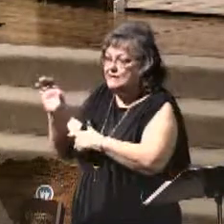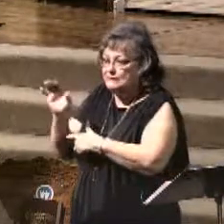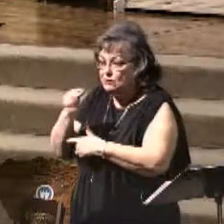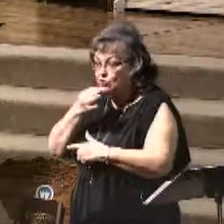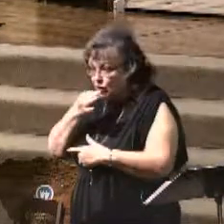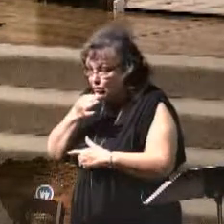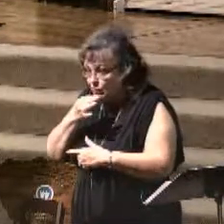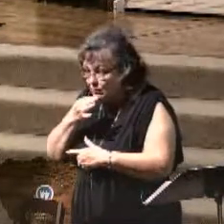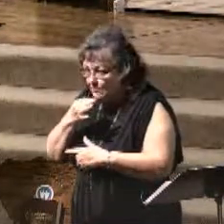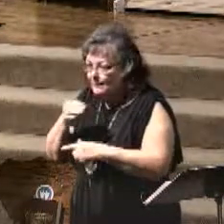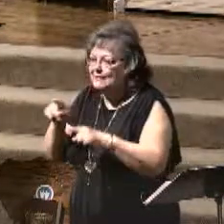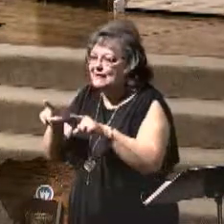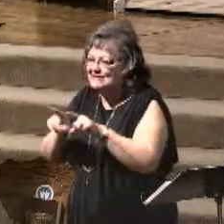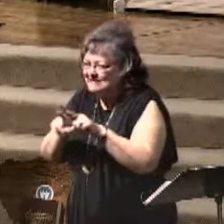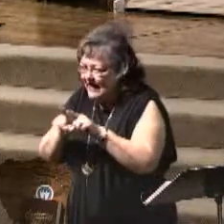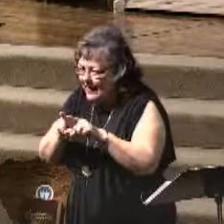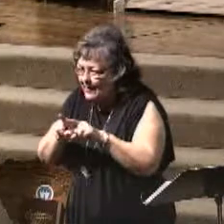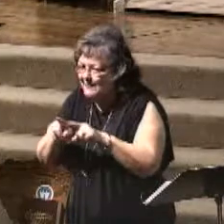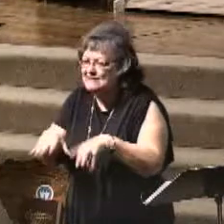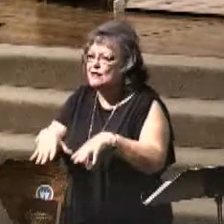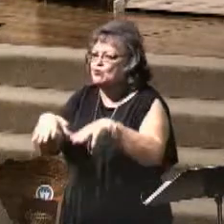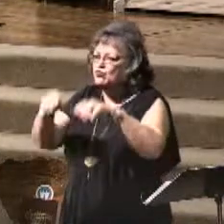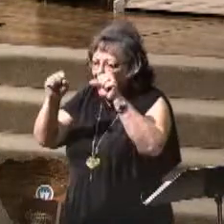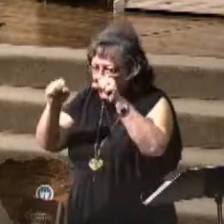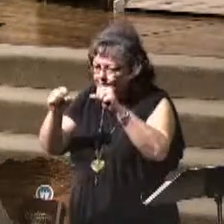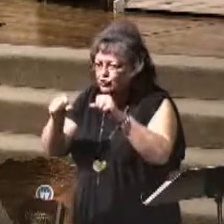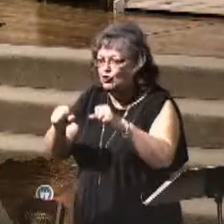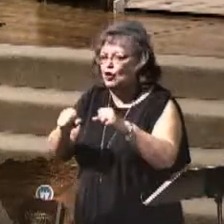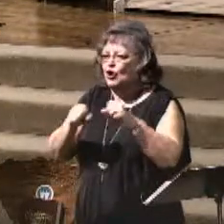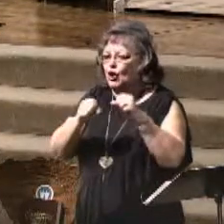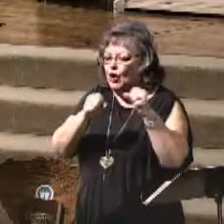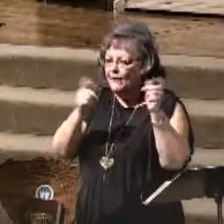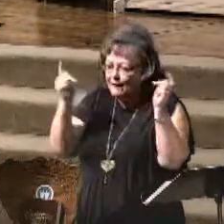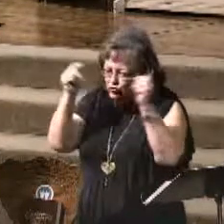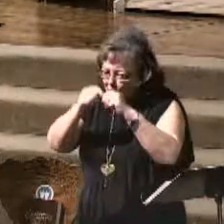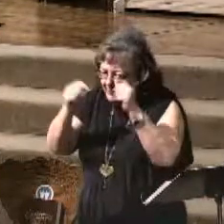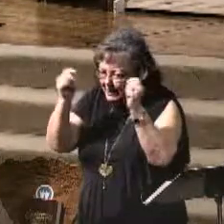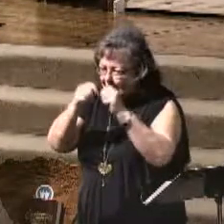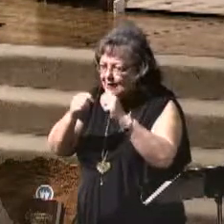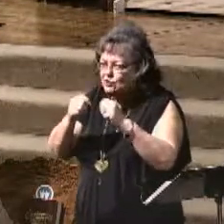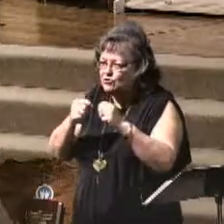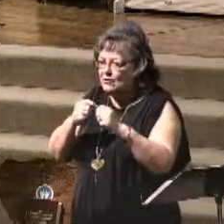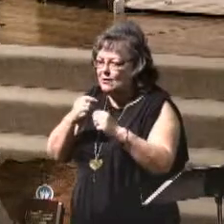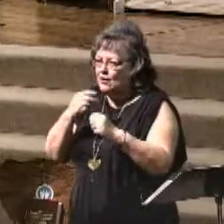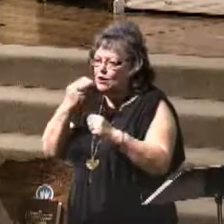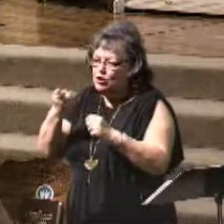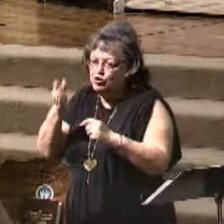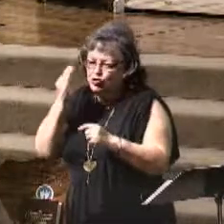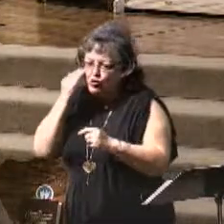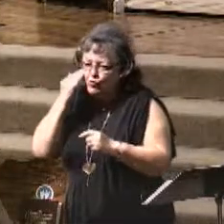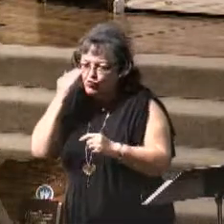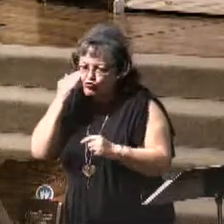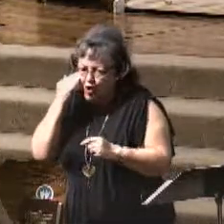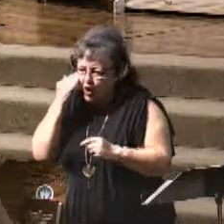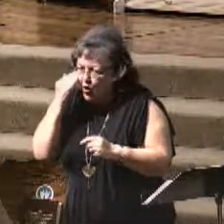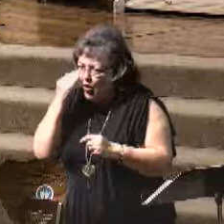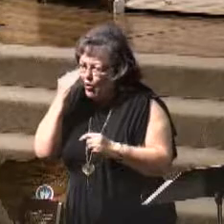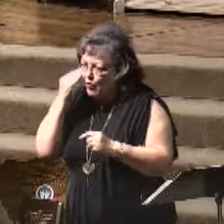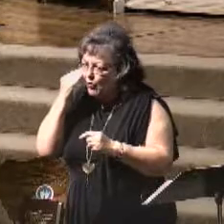no signs about the rapture, but there are, there are things that are going to, they're going to get in place, and that are already getting in place today,